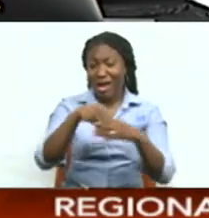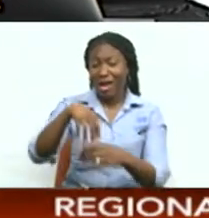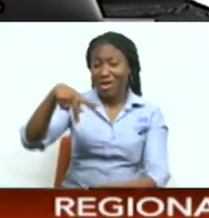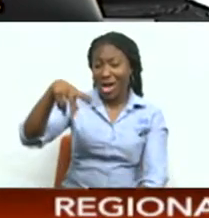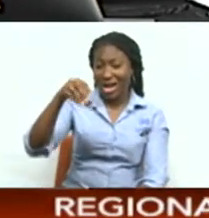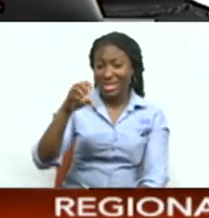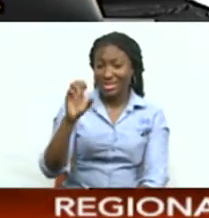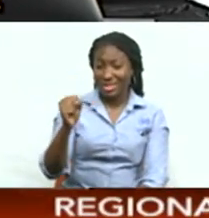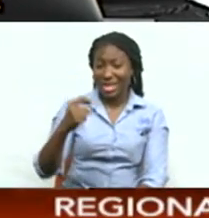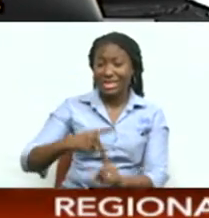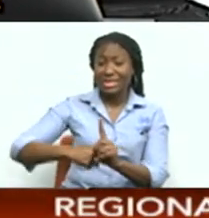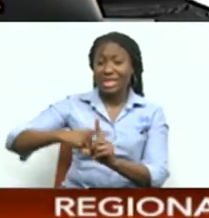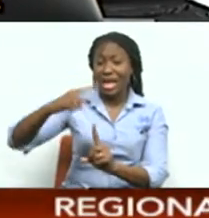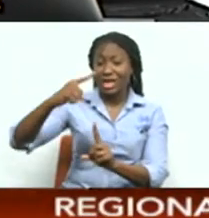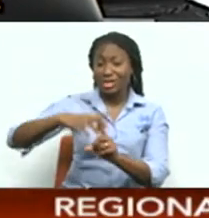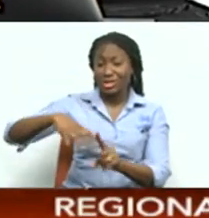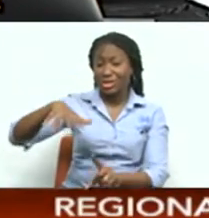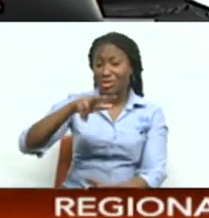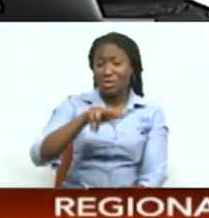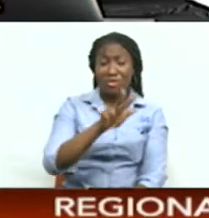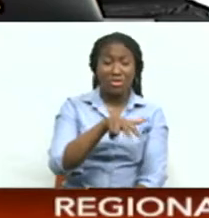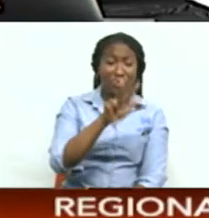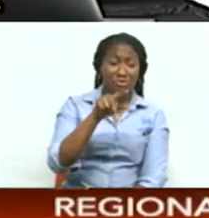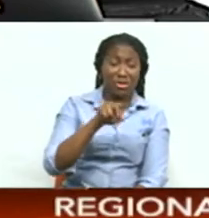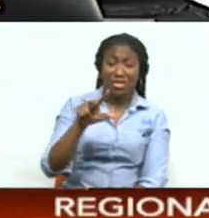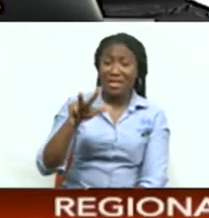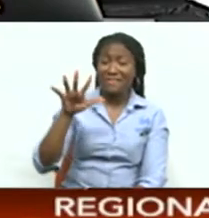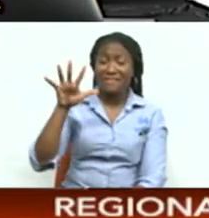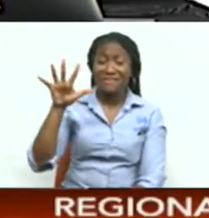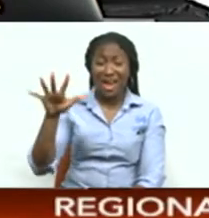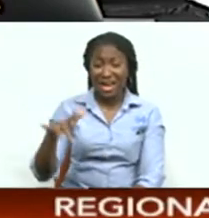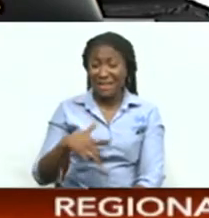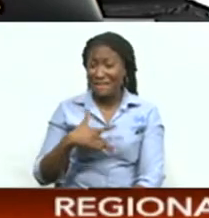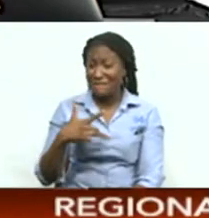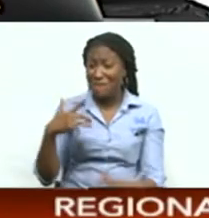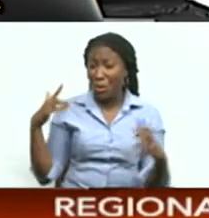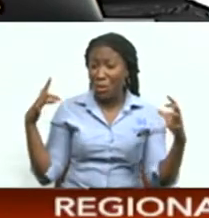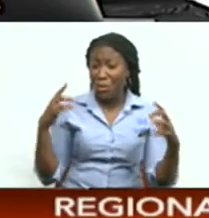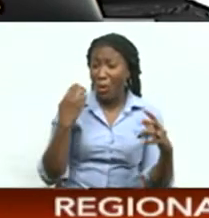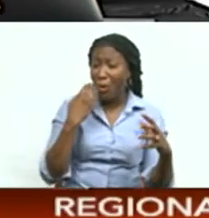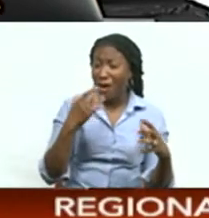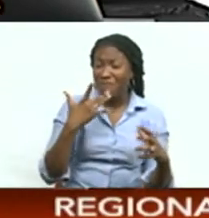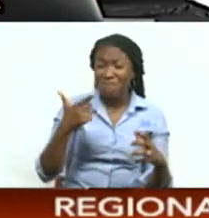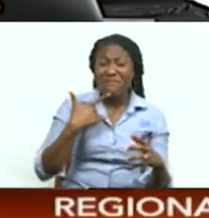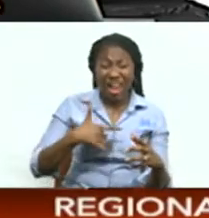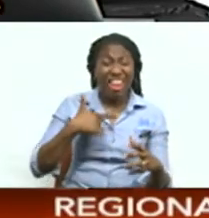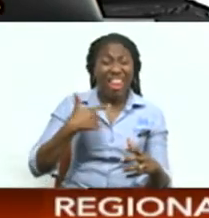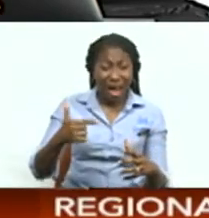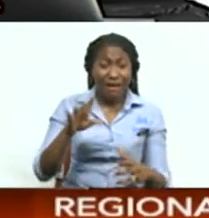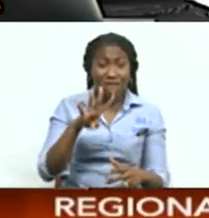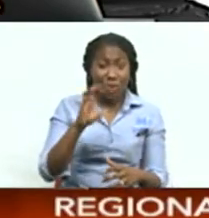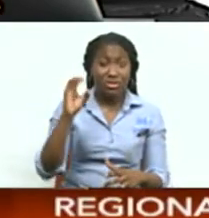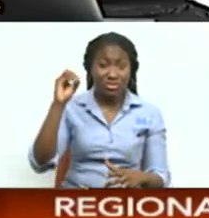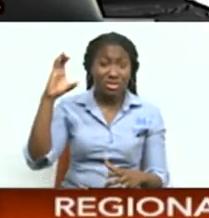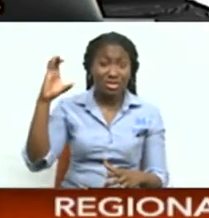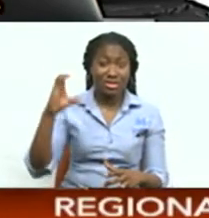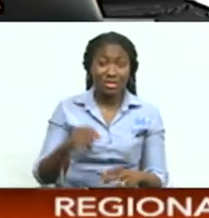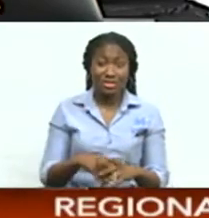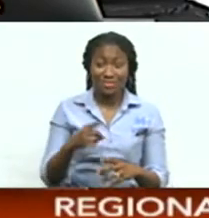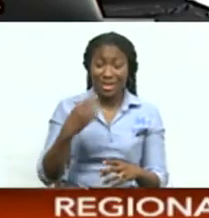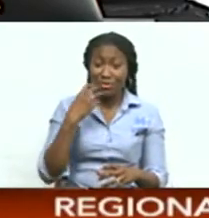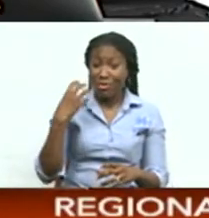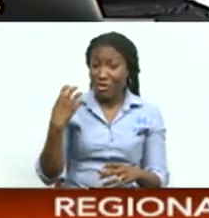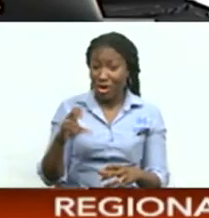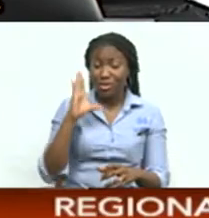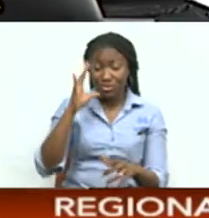maximum high temperatures range from 33 to 35 It feels like temperature up to 40 degrees Celsius And that kind of heat is